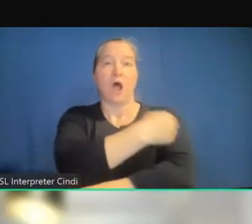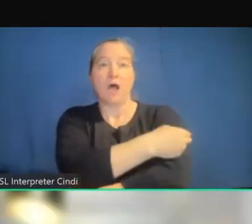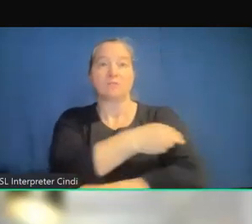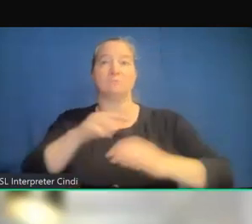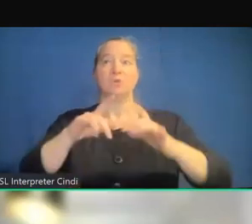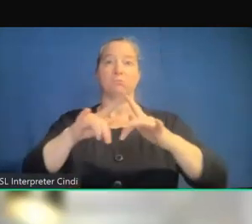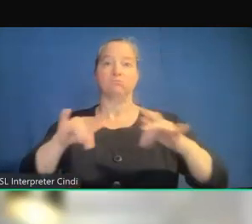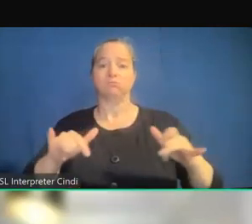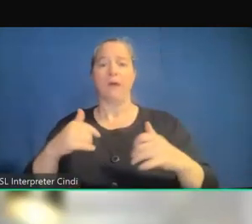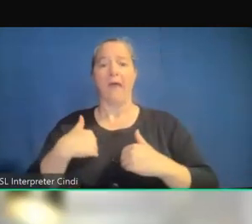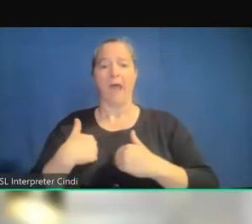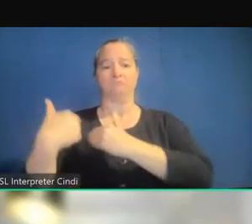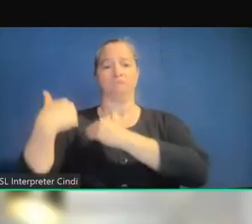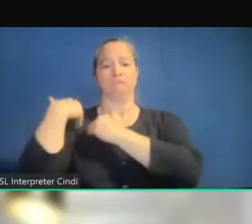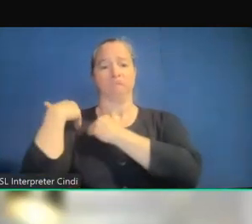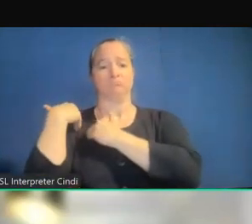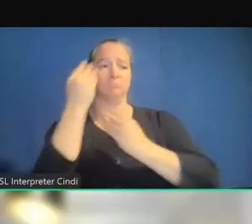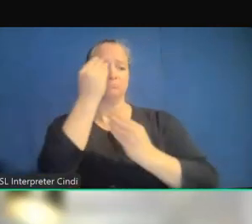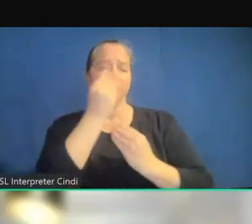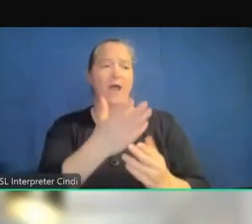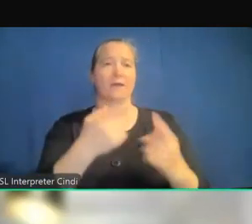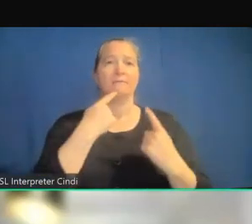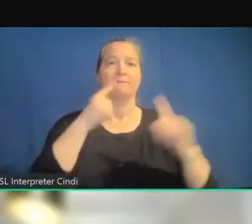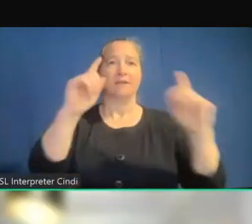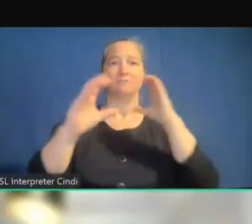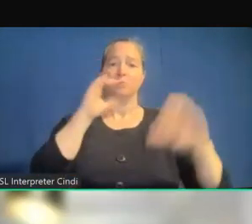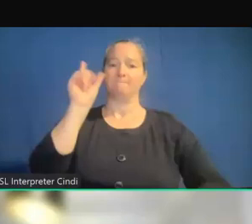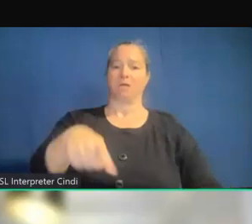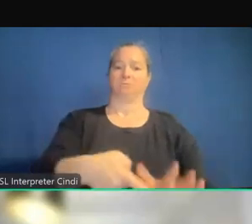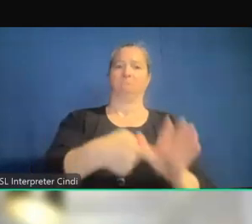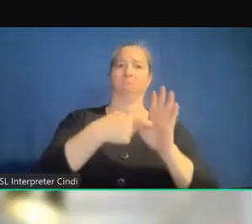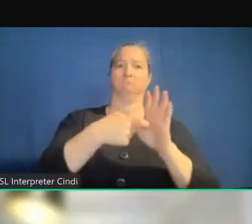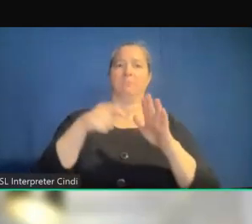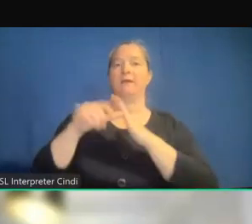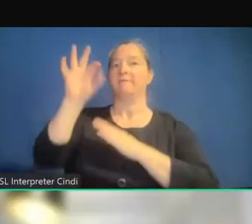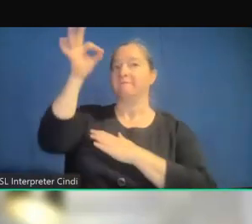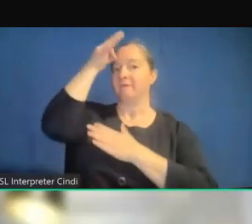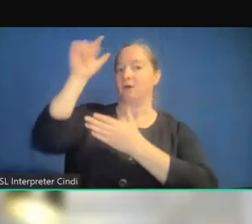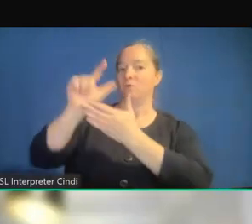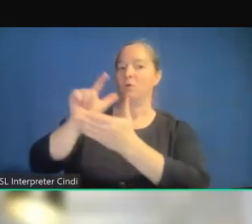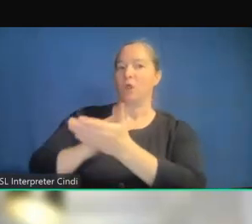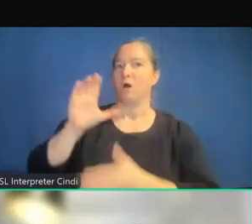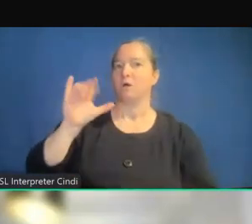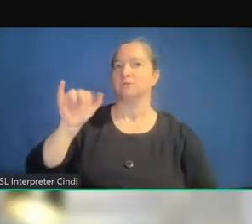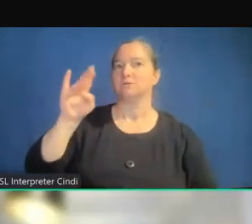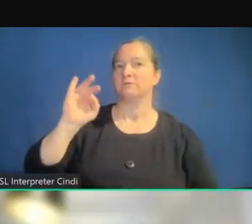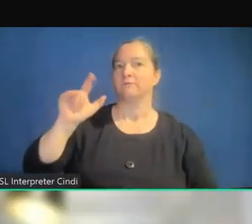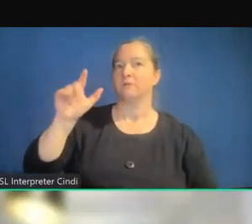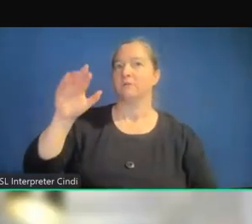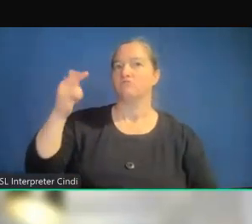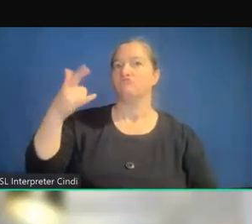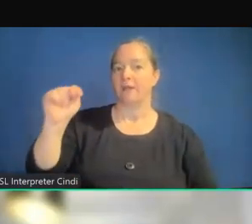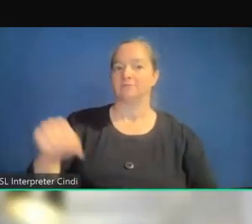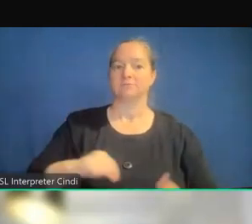rights laws. And lastly, we want to identify auxiliary aids and services for